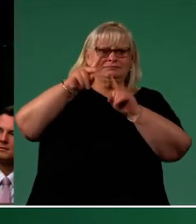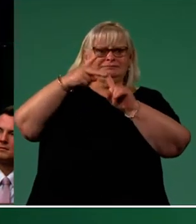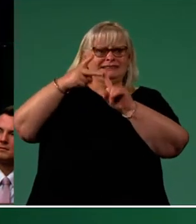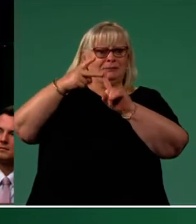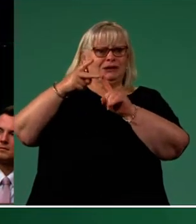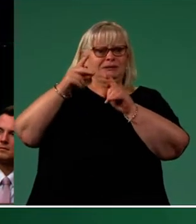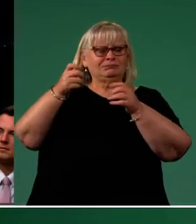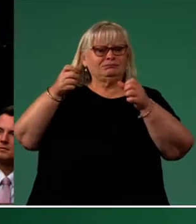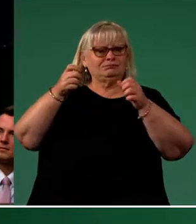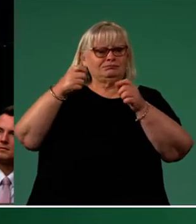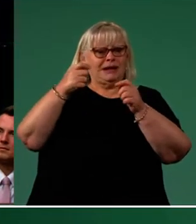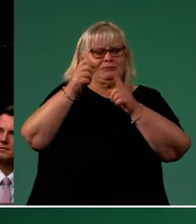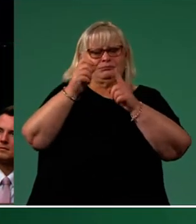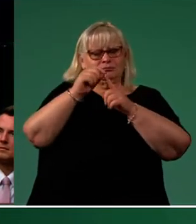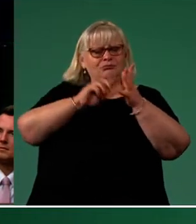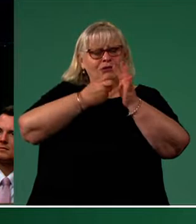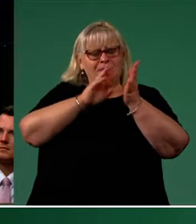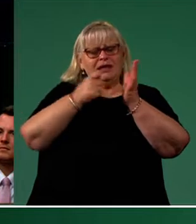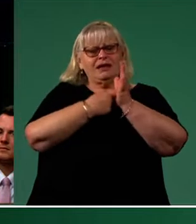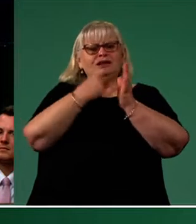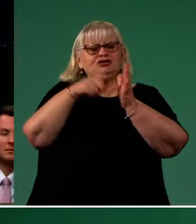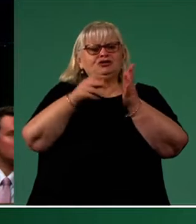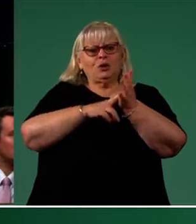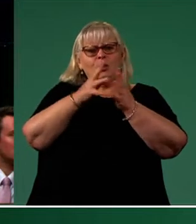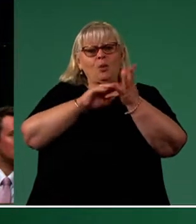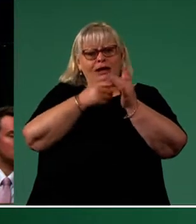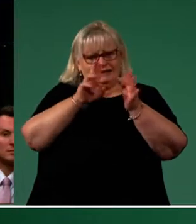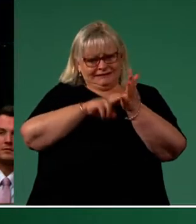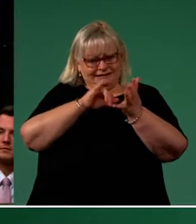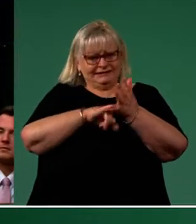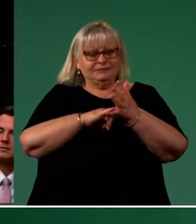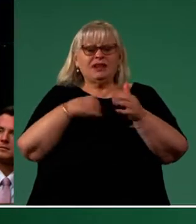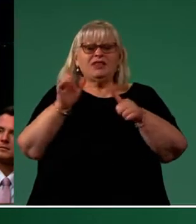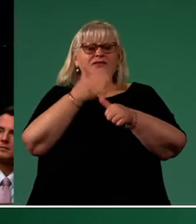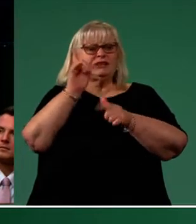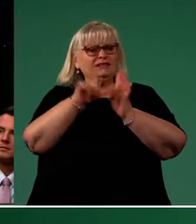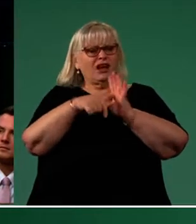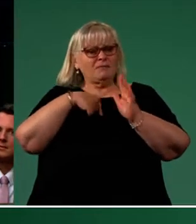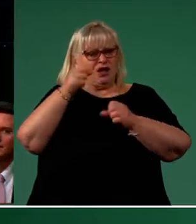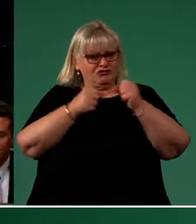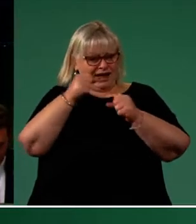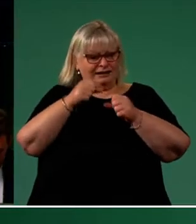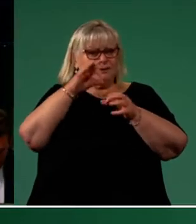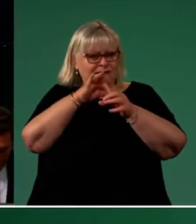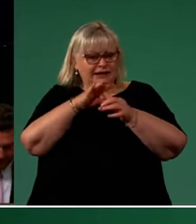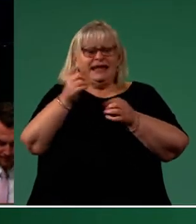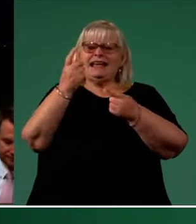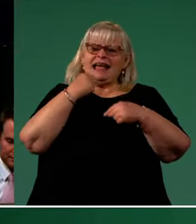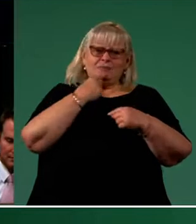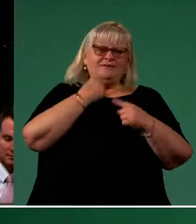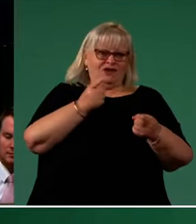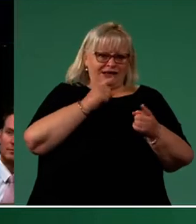and Member for Ride, John Watkins. When I was a first-time candidate he gave me advice that I still use to this day.